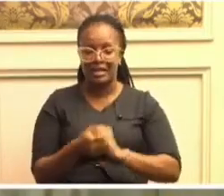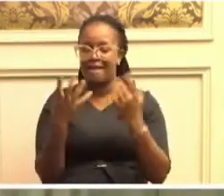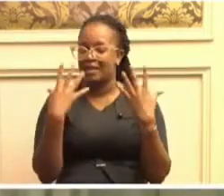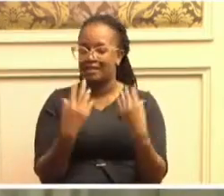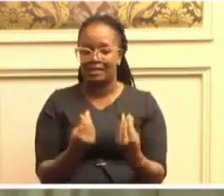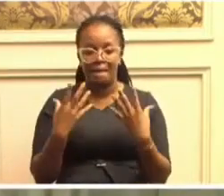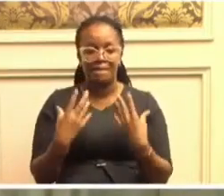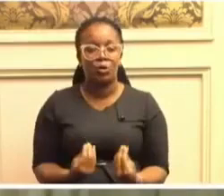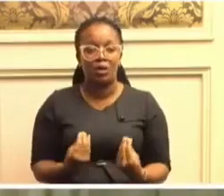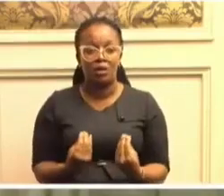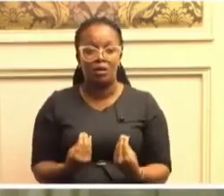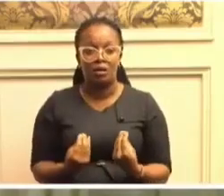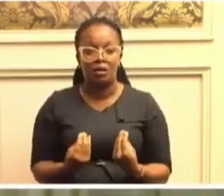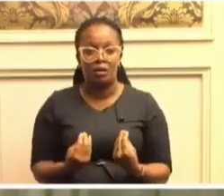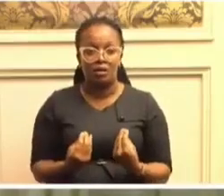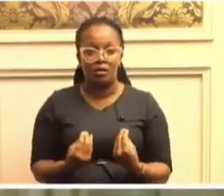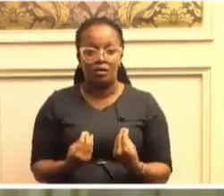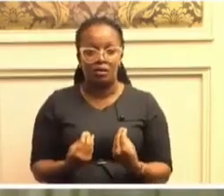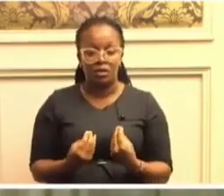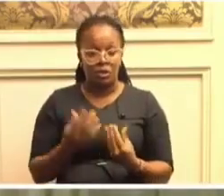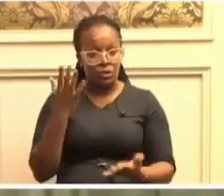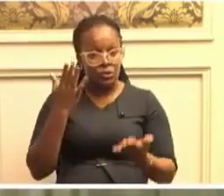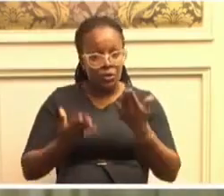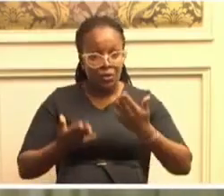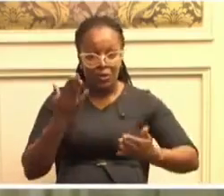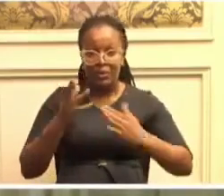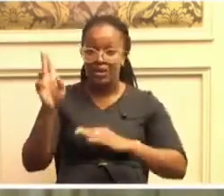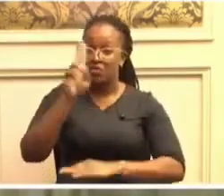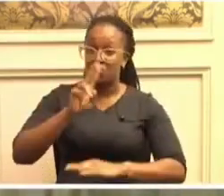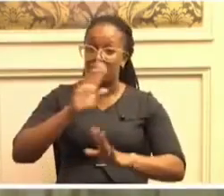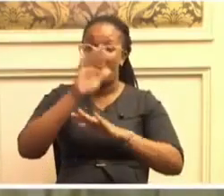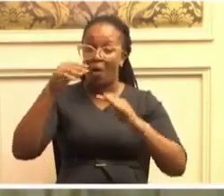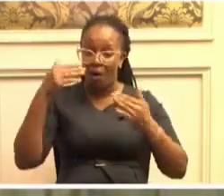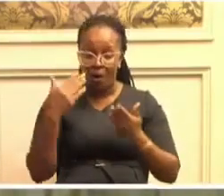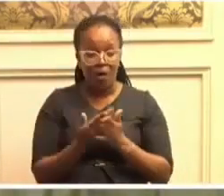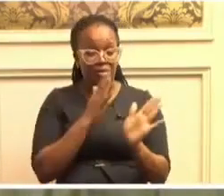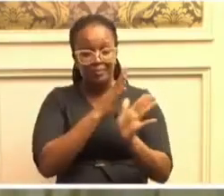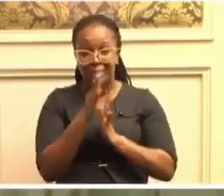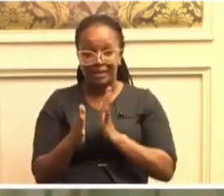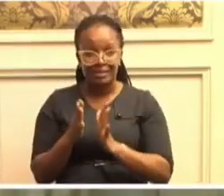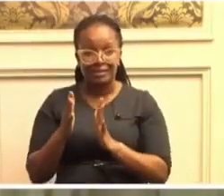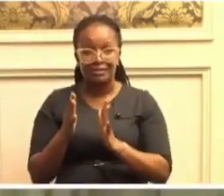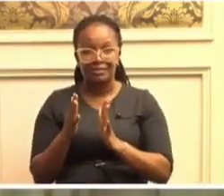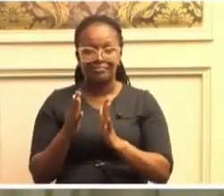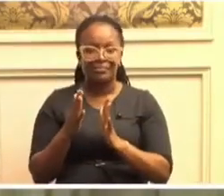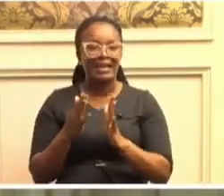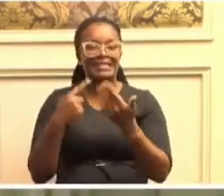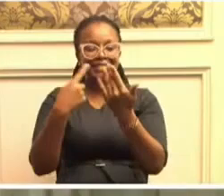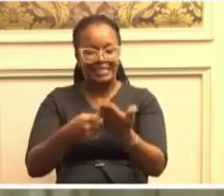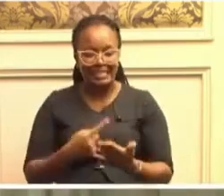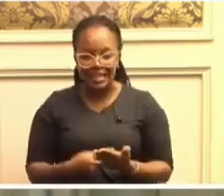You may undertake all these discourses. They will take us nowhere.